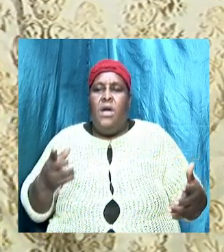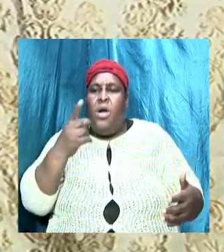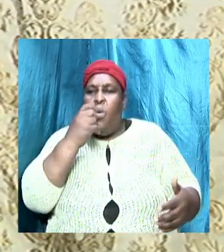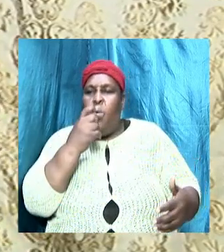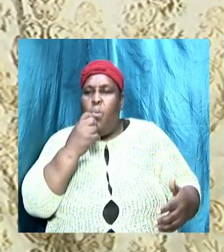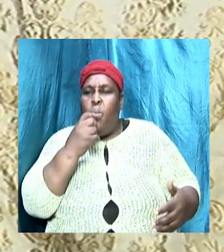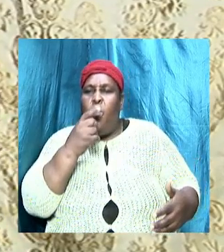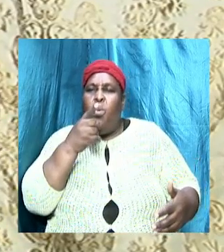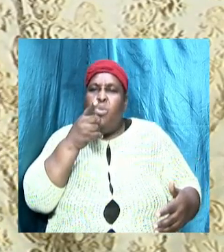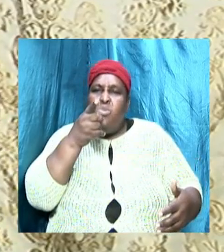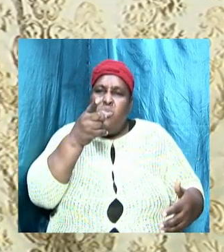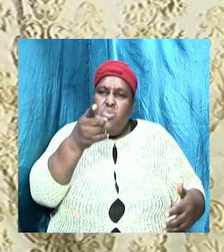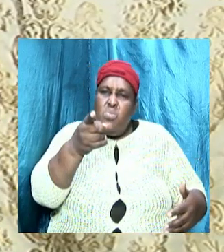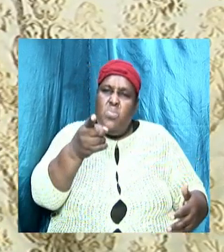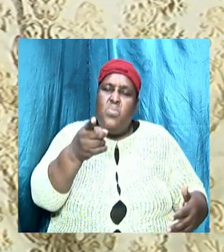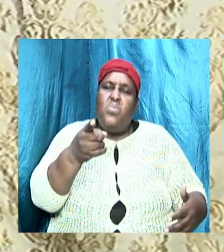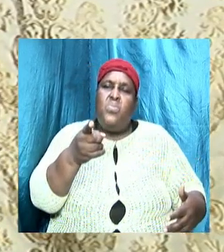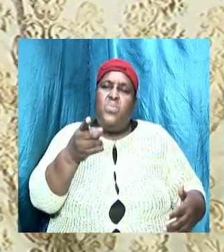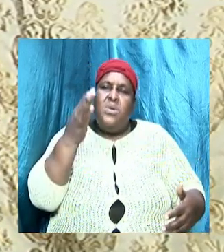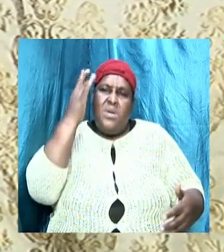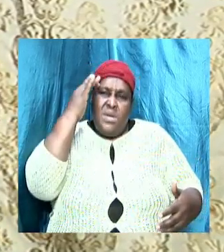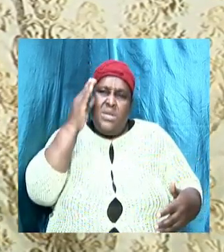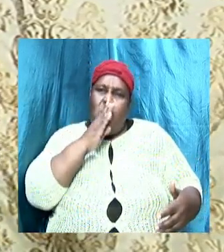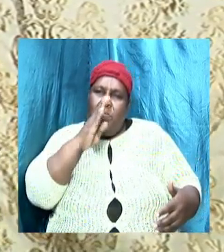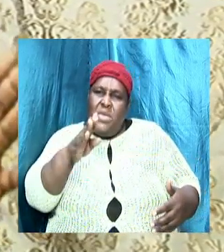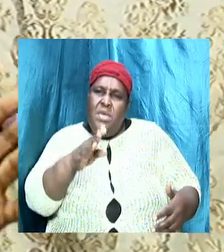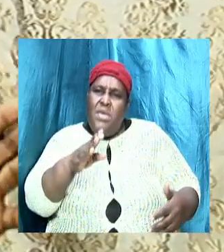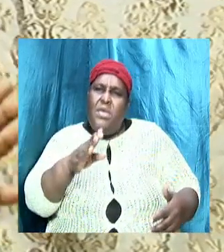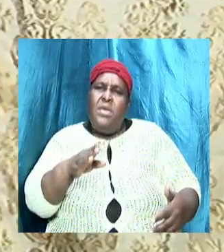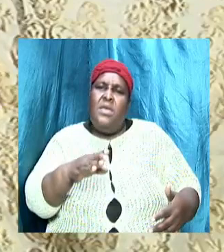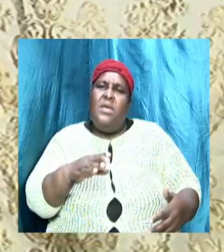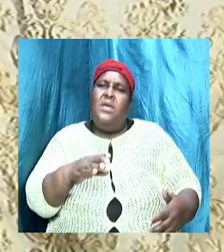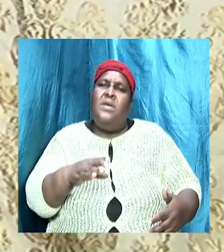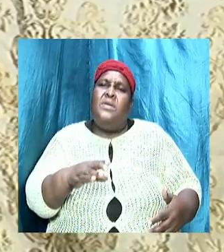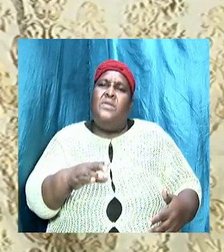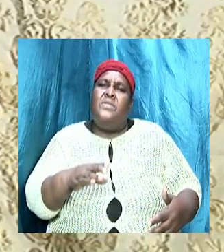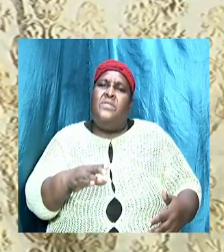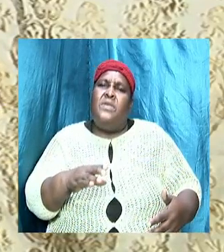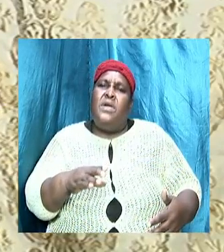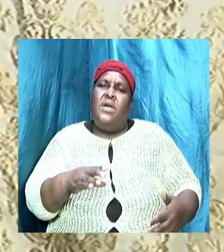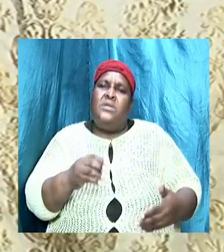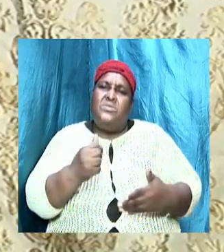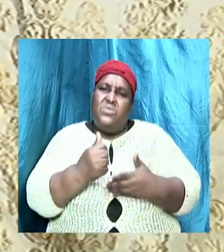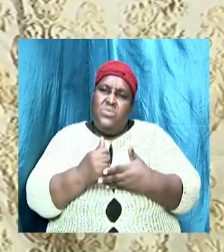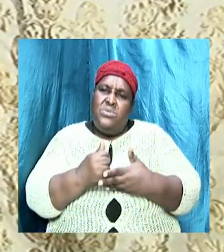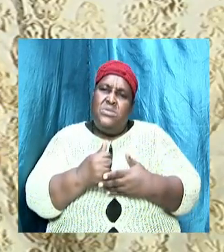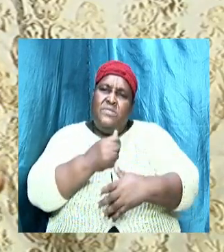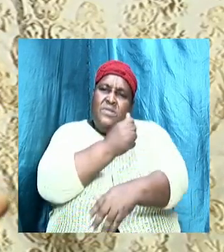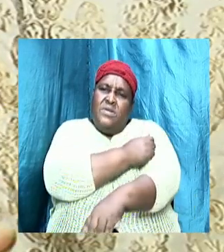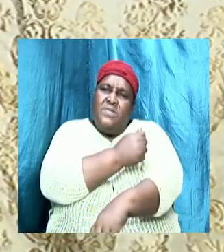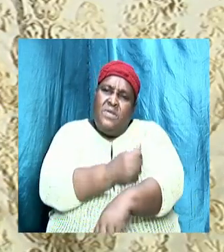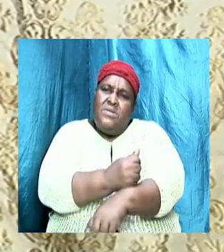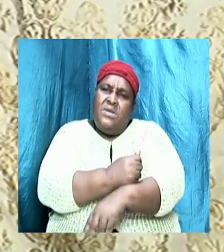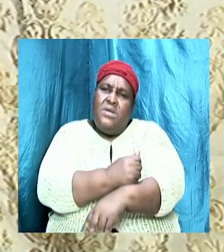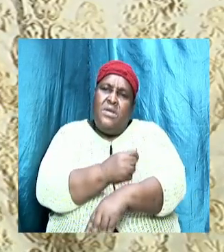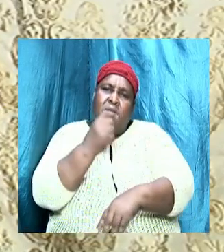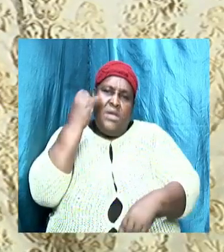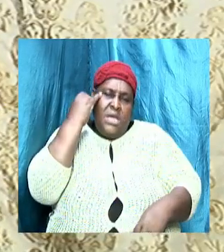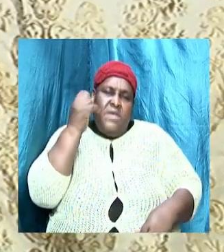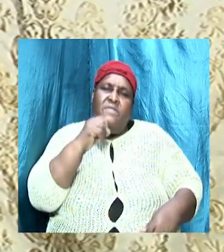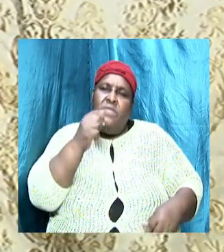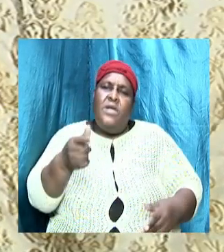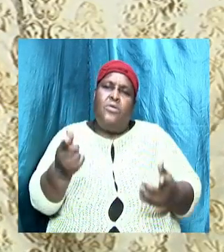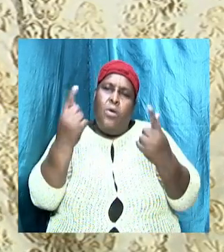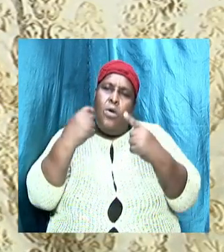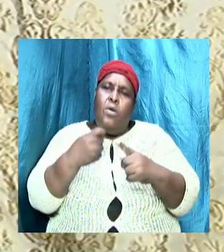you consider to be that source of authority but if that source of authority is not coming from the scripture you are going to have a problem so